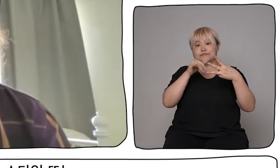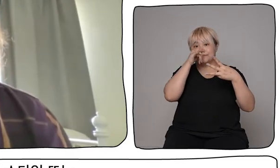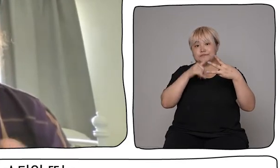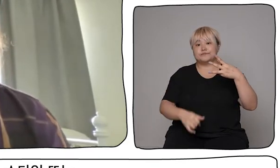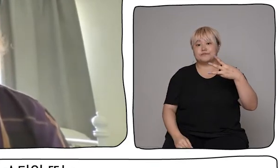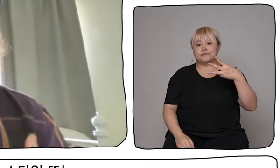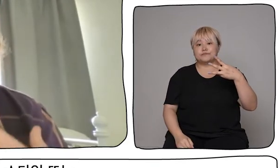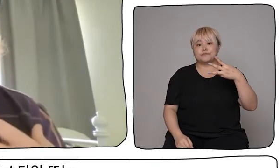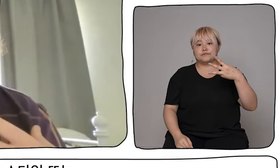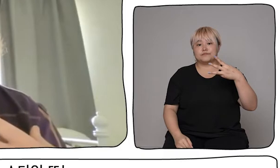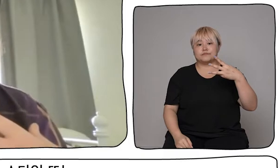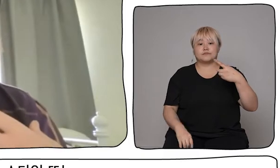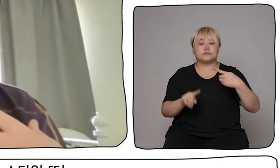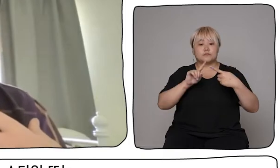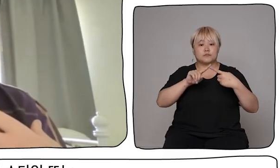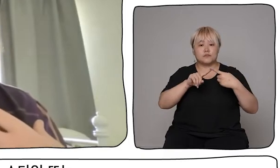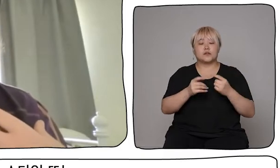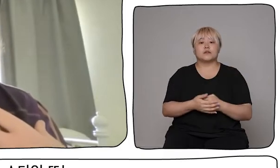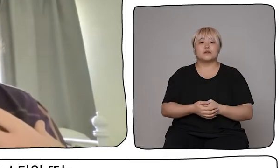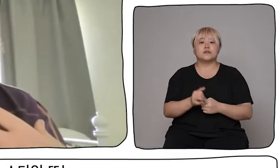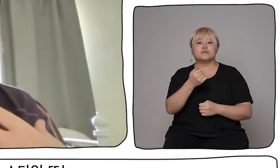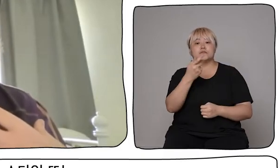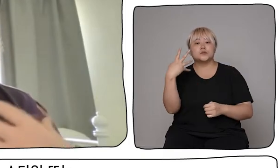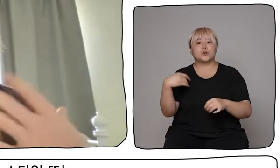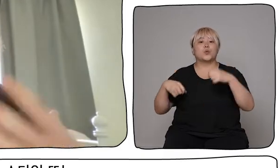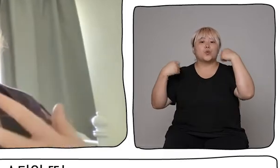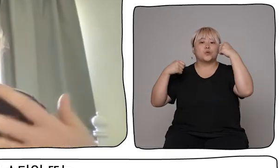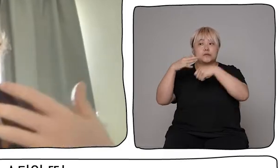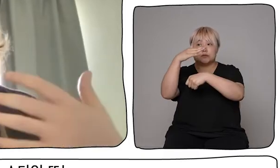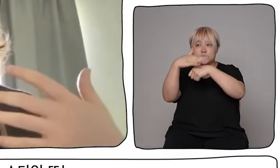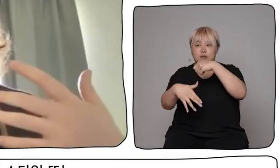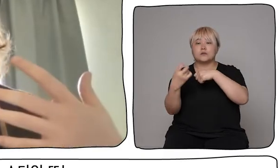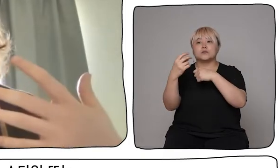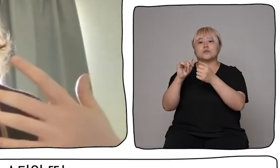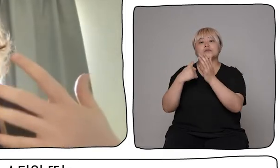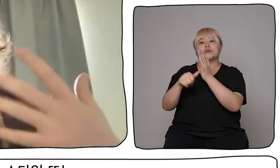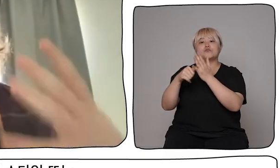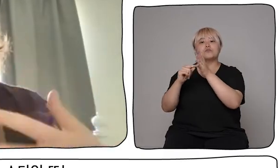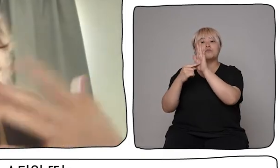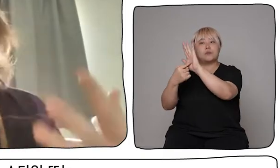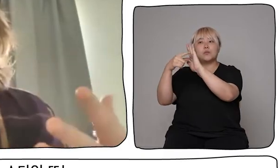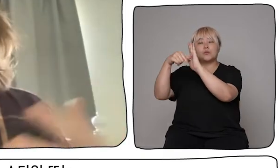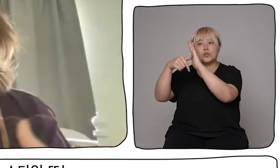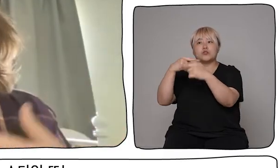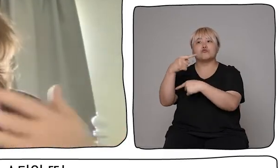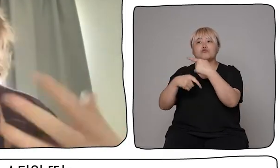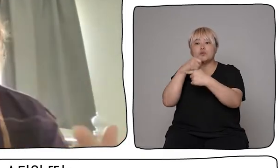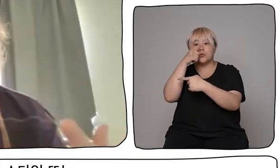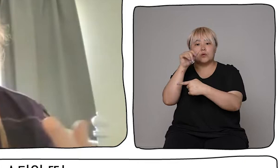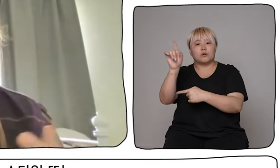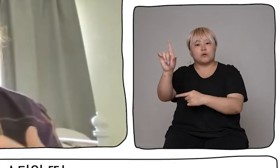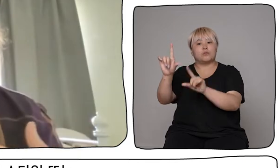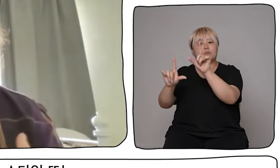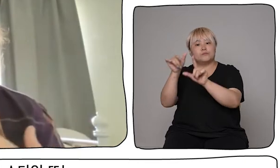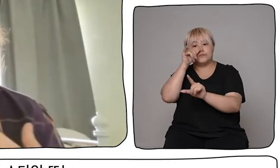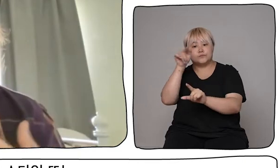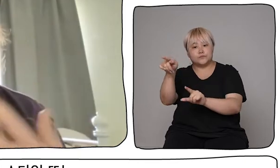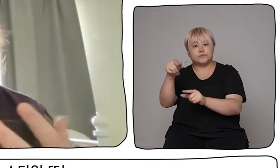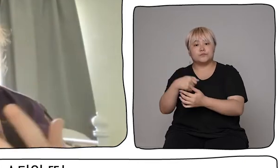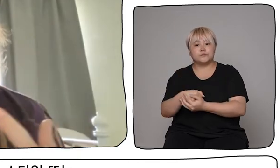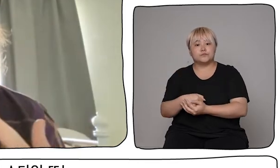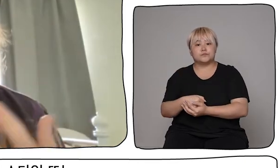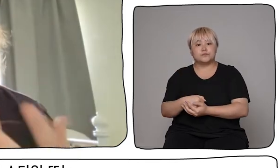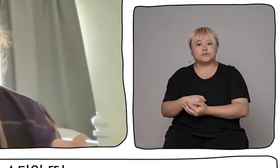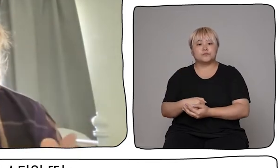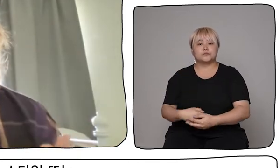We realised that there are some performances or styles of performance or ways of